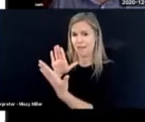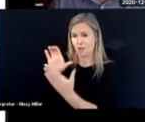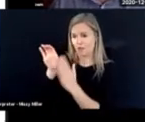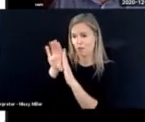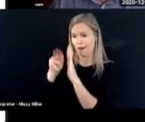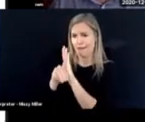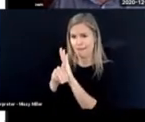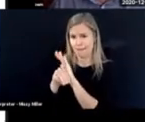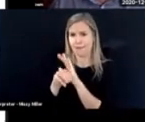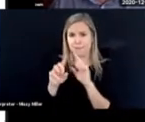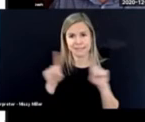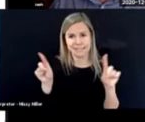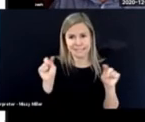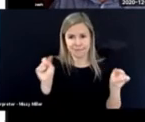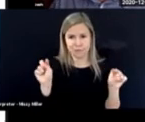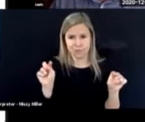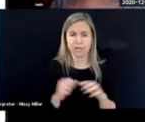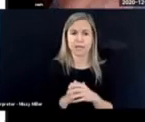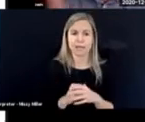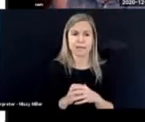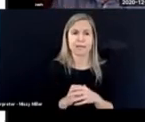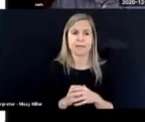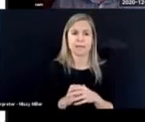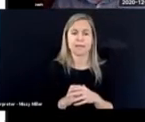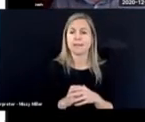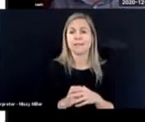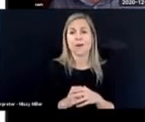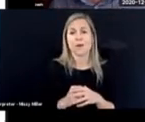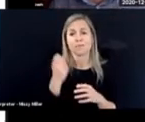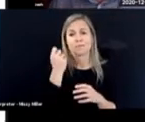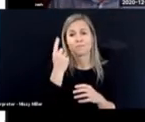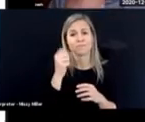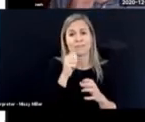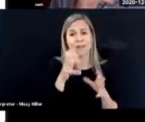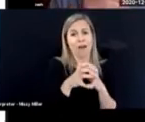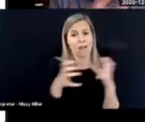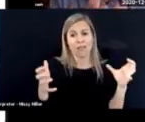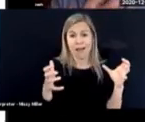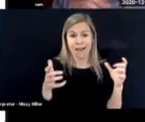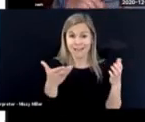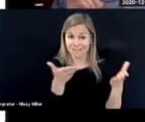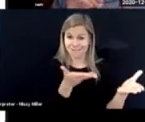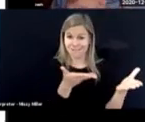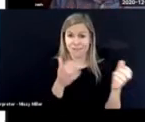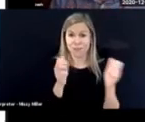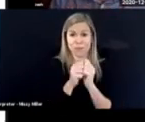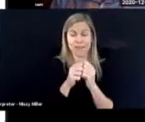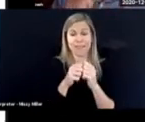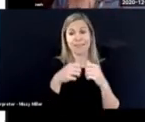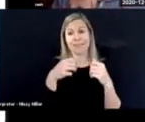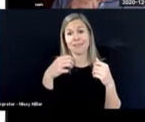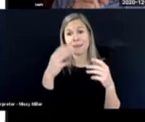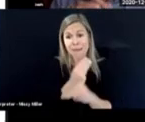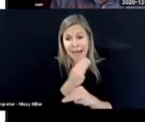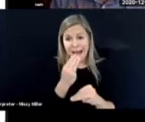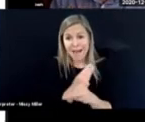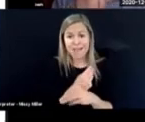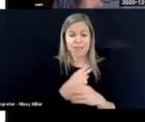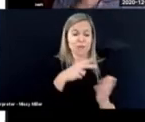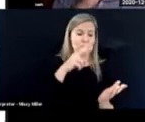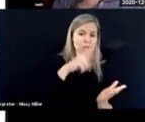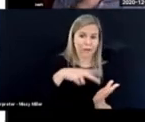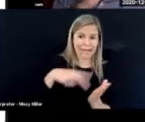curriculum. Straight away, this will strike you. There's not much here about math or